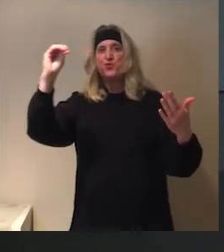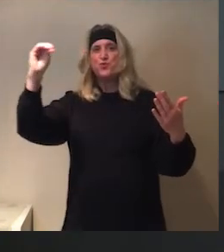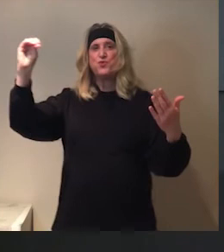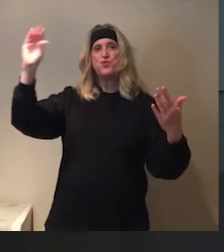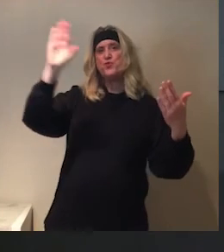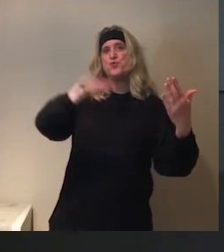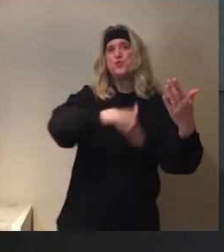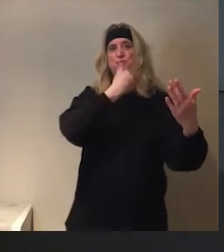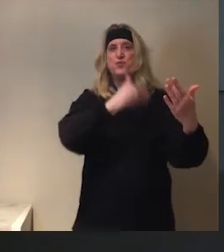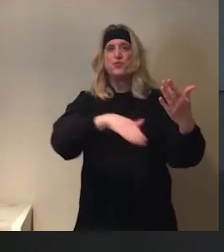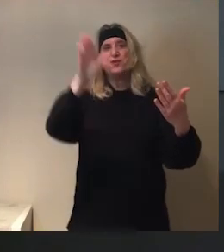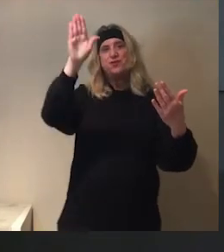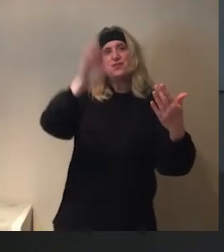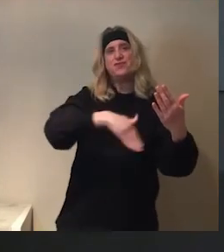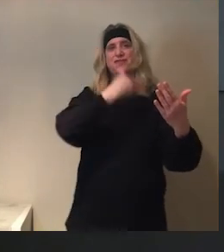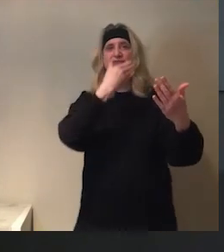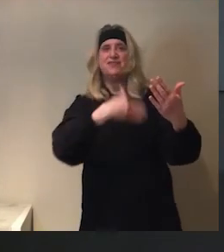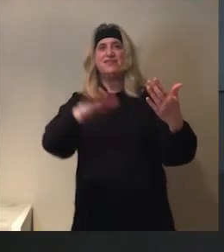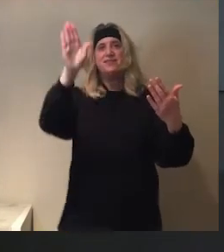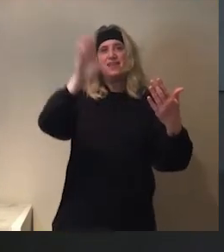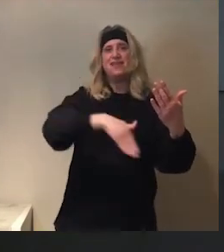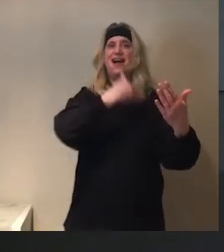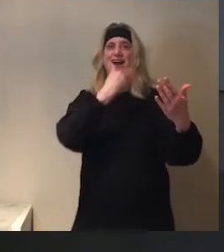Bye-bye.